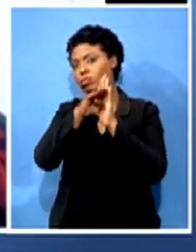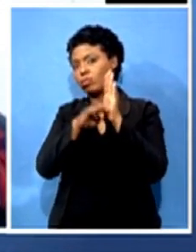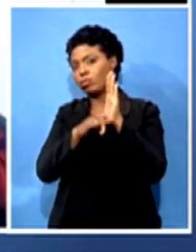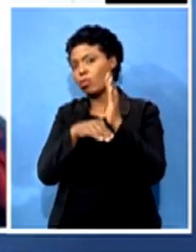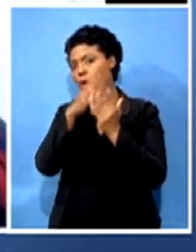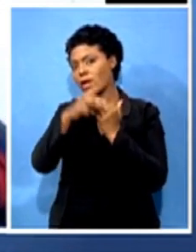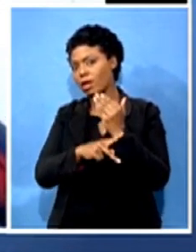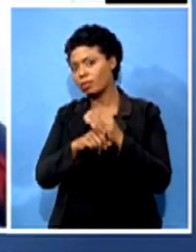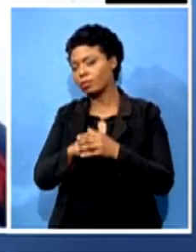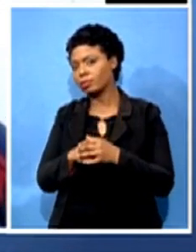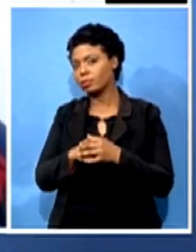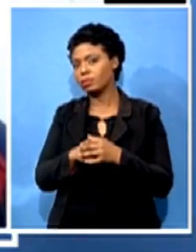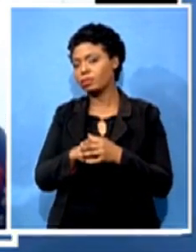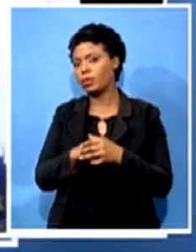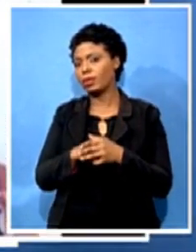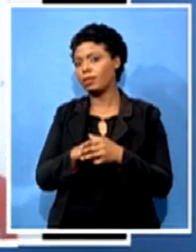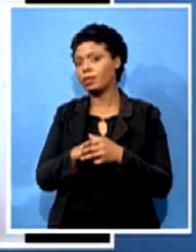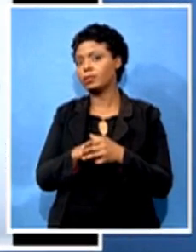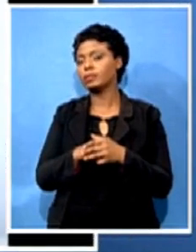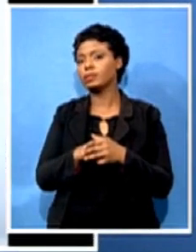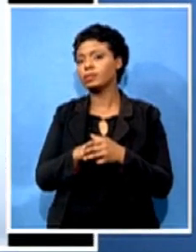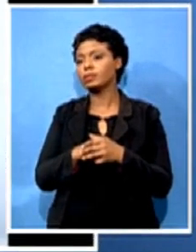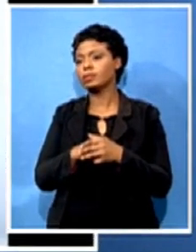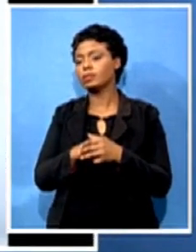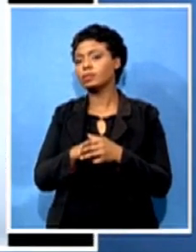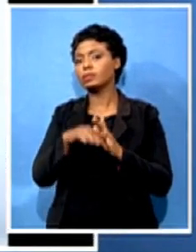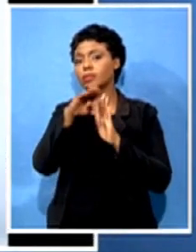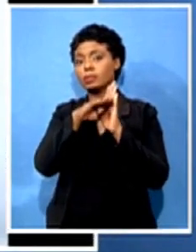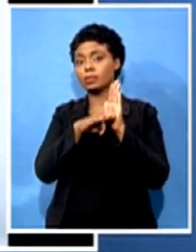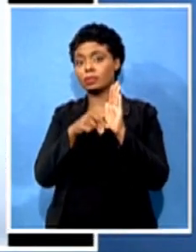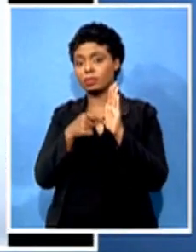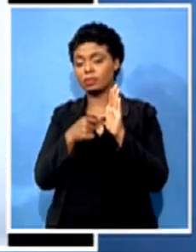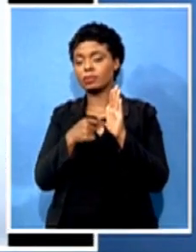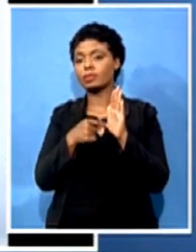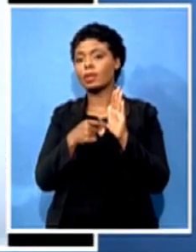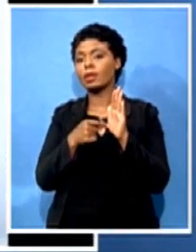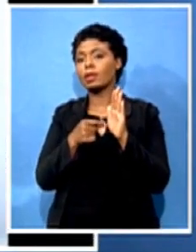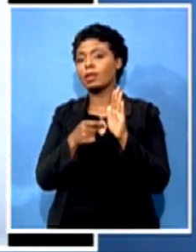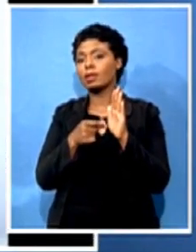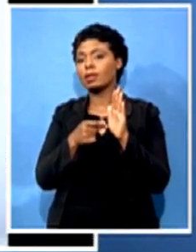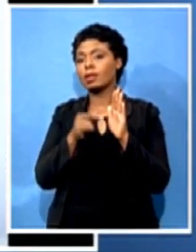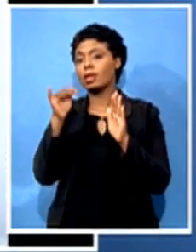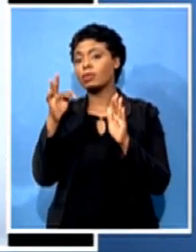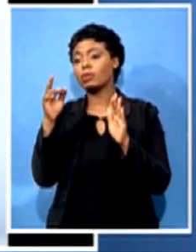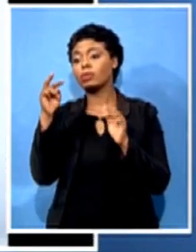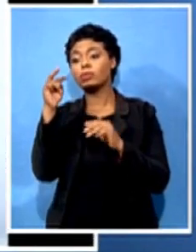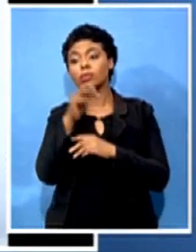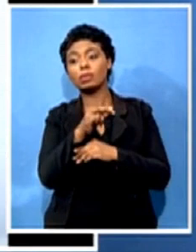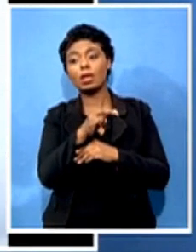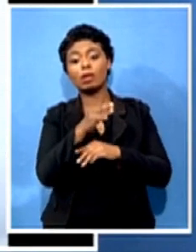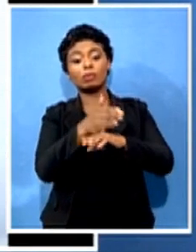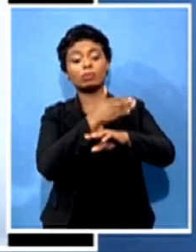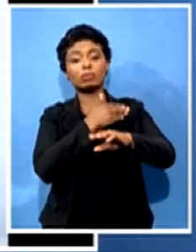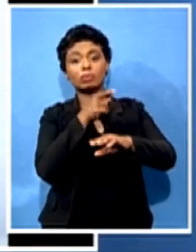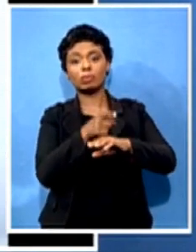So prior to, you know, COVID happening, I think if you look at national treasuries, public and public infrastructure